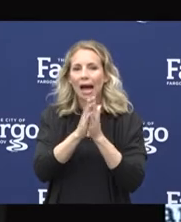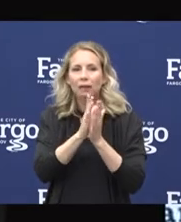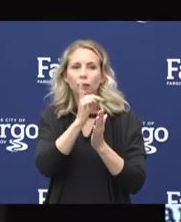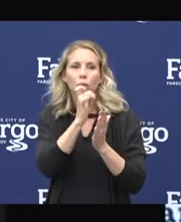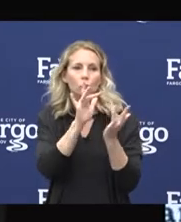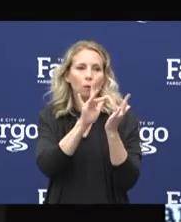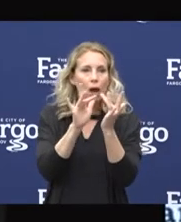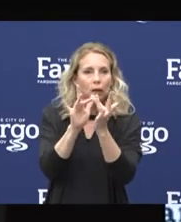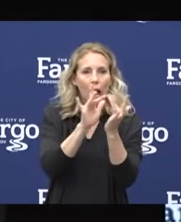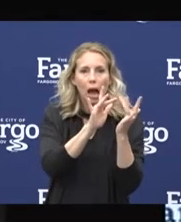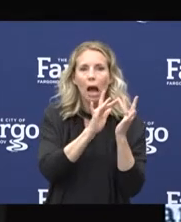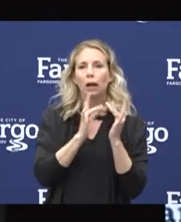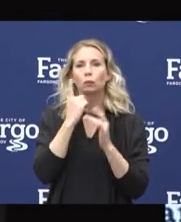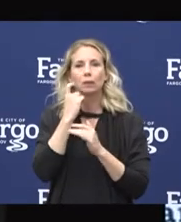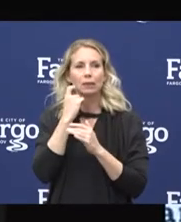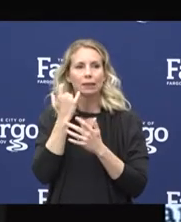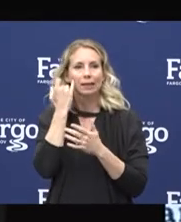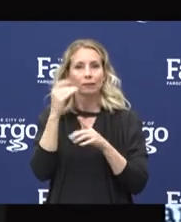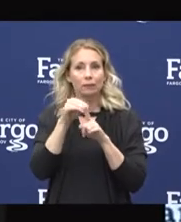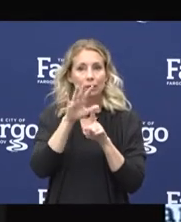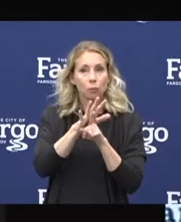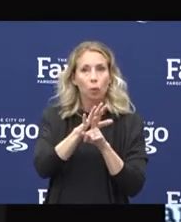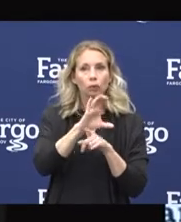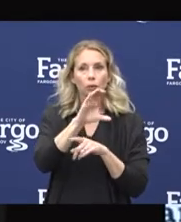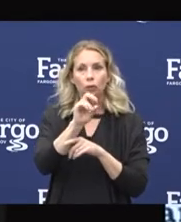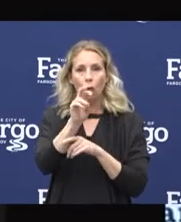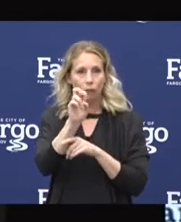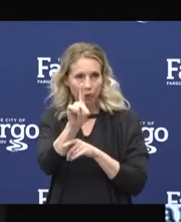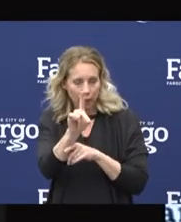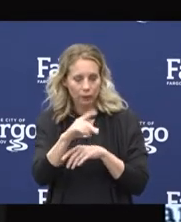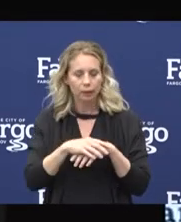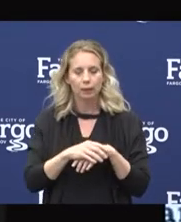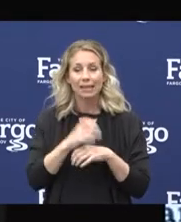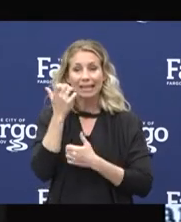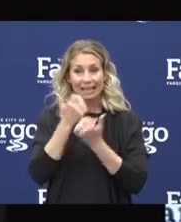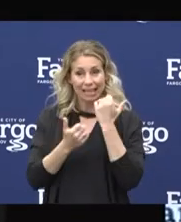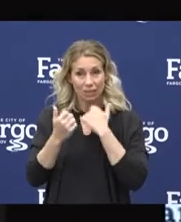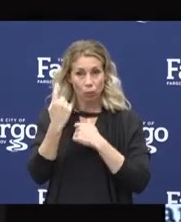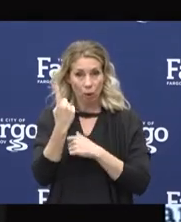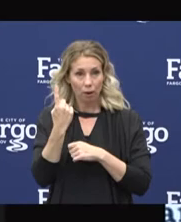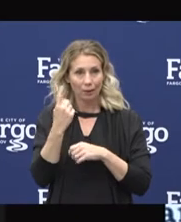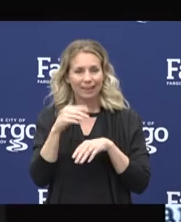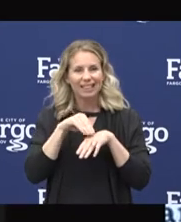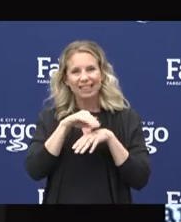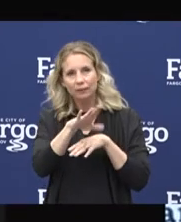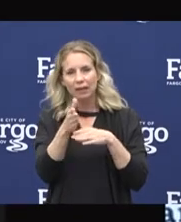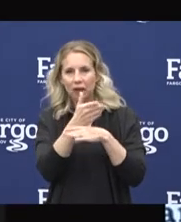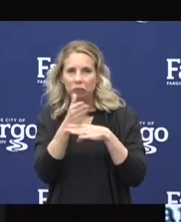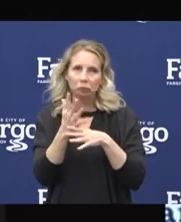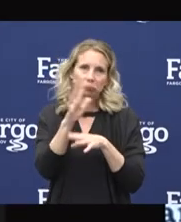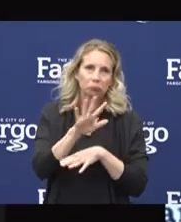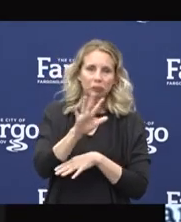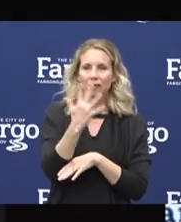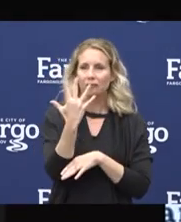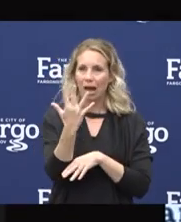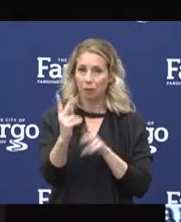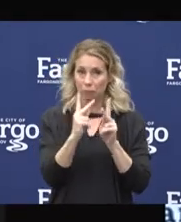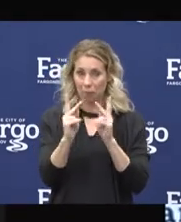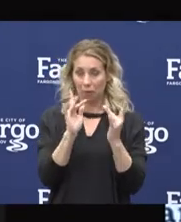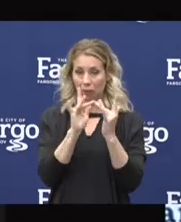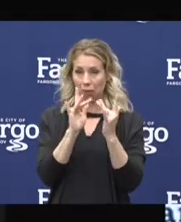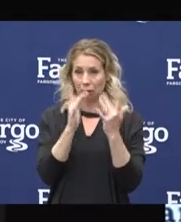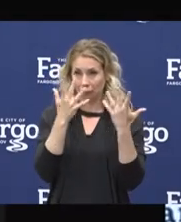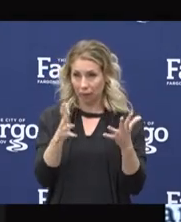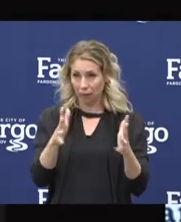exposed to a positive case. Each case gives, on average, five contacts. There's a large group of individuals in our metro